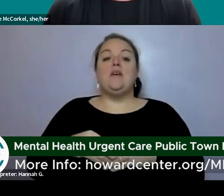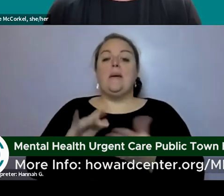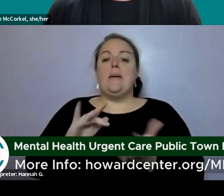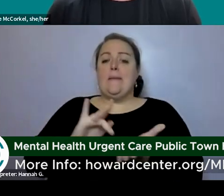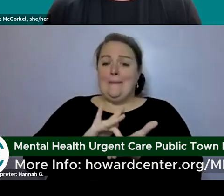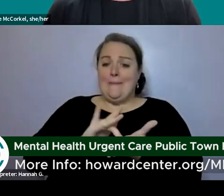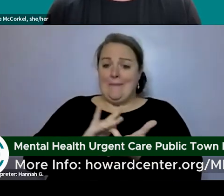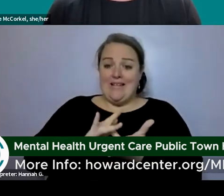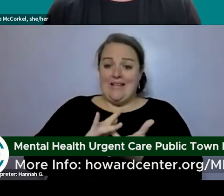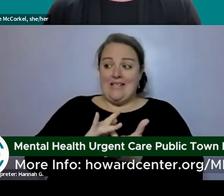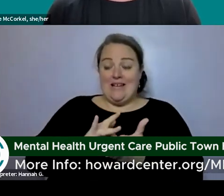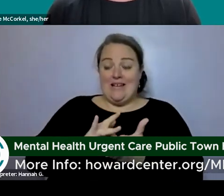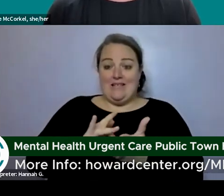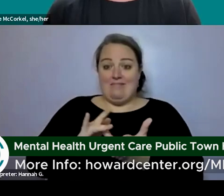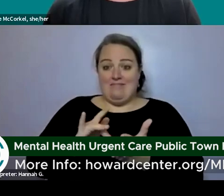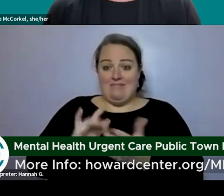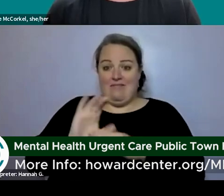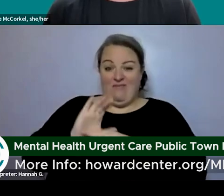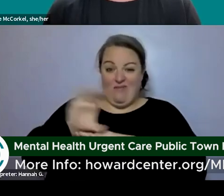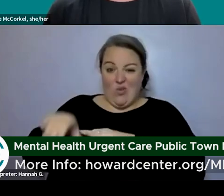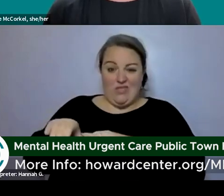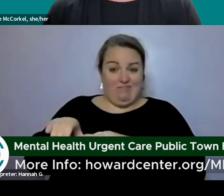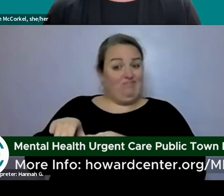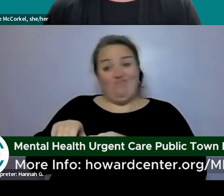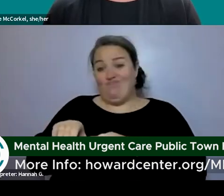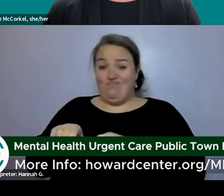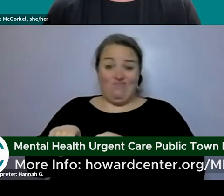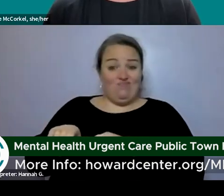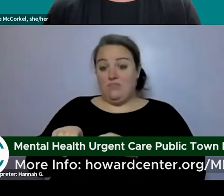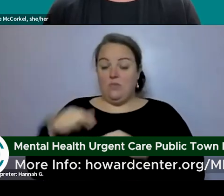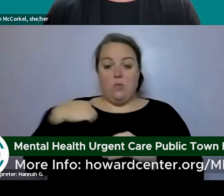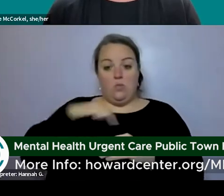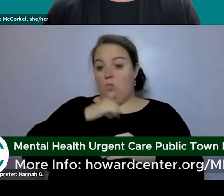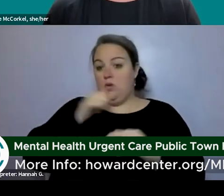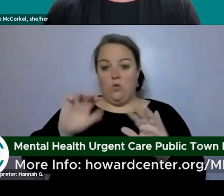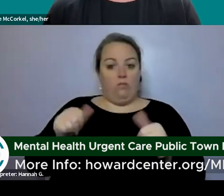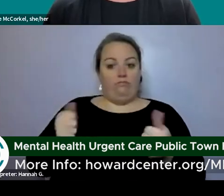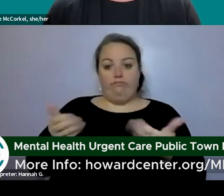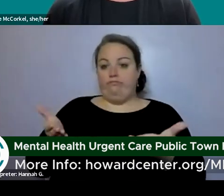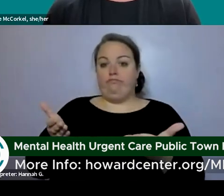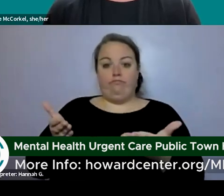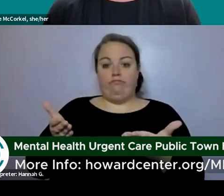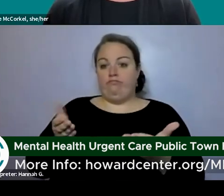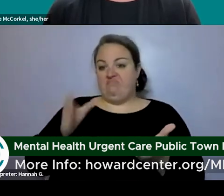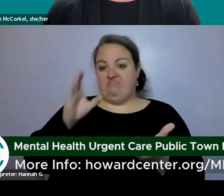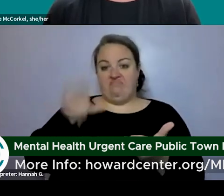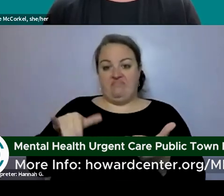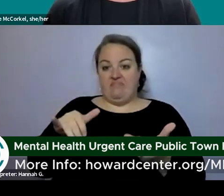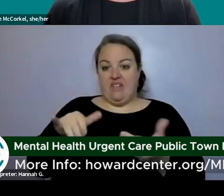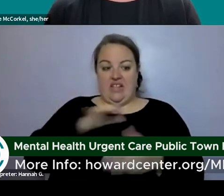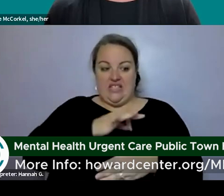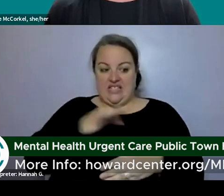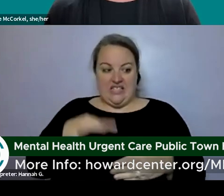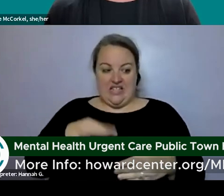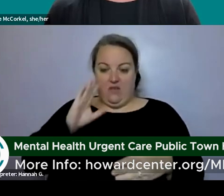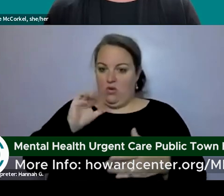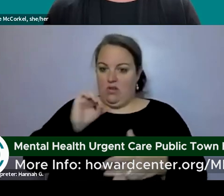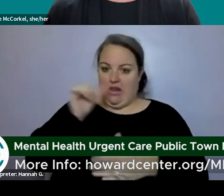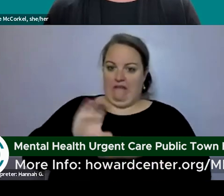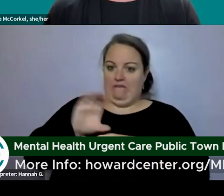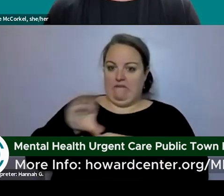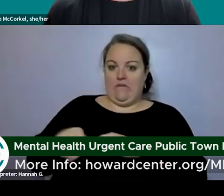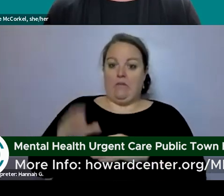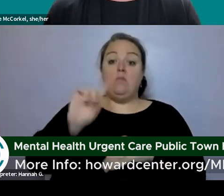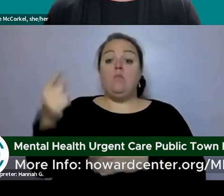there's no involuntary medication given at mental health urgent care by any of the staff at any point the only medication